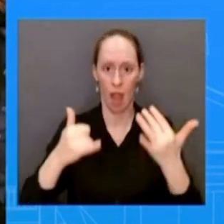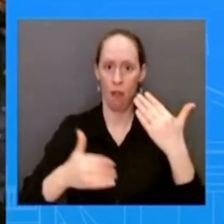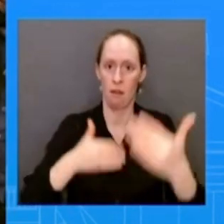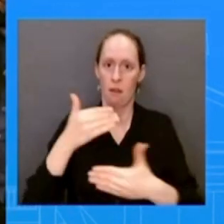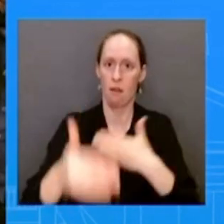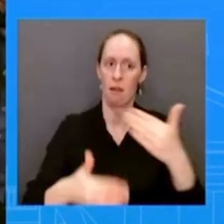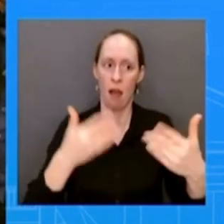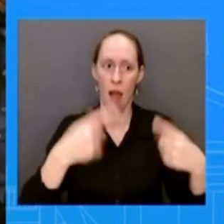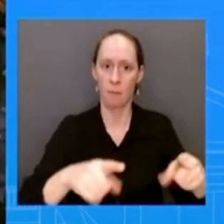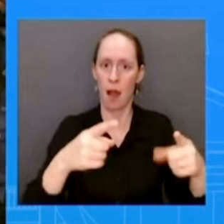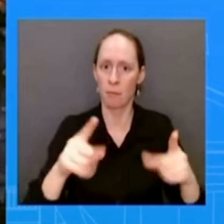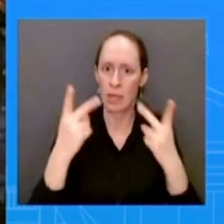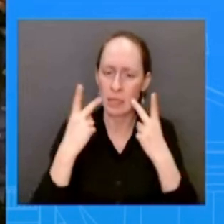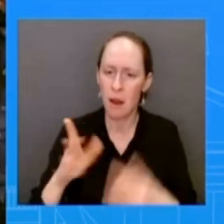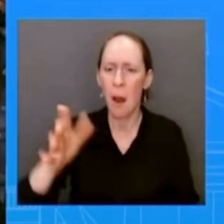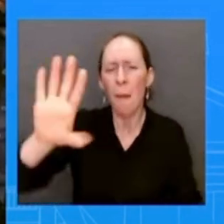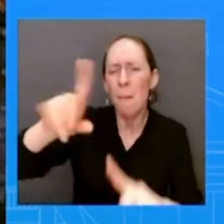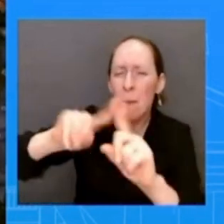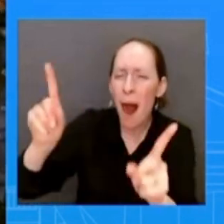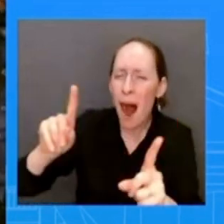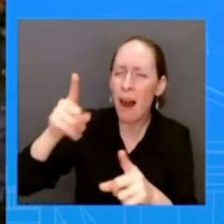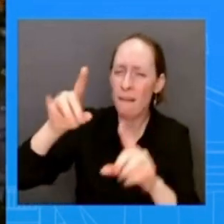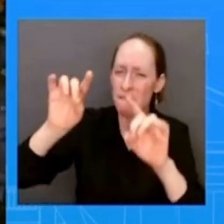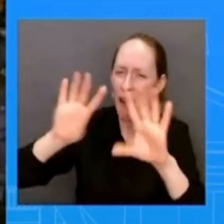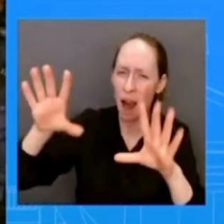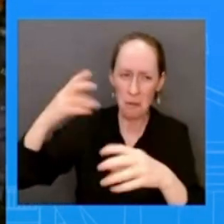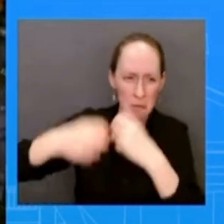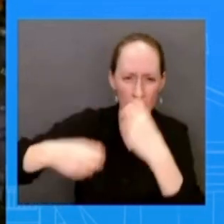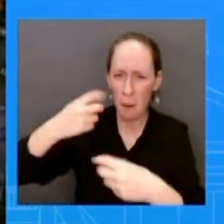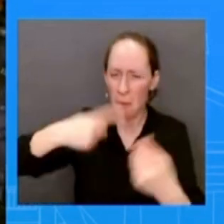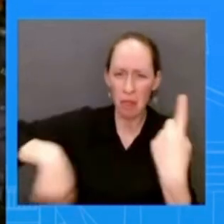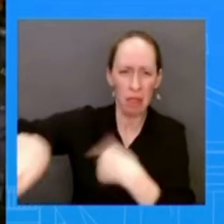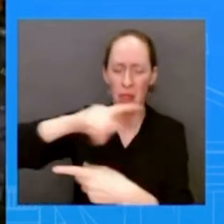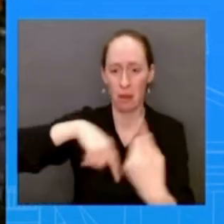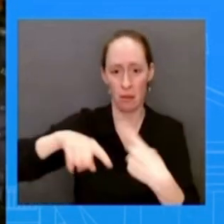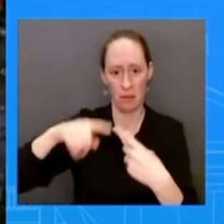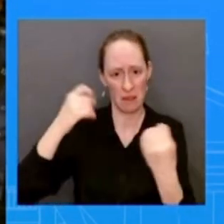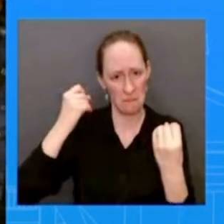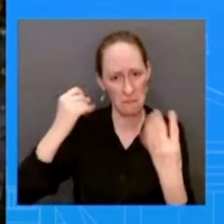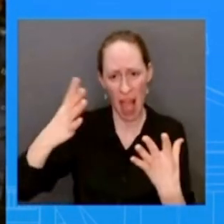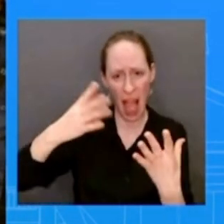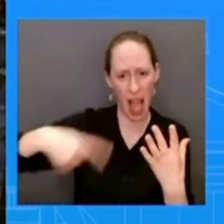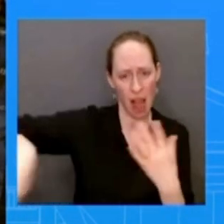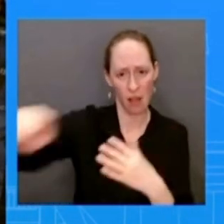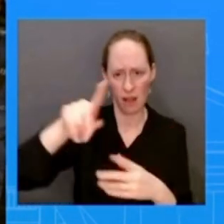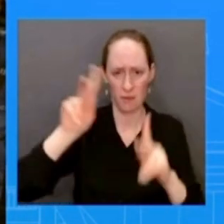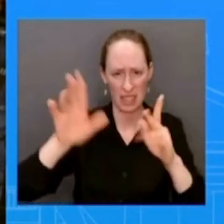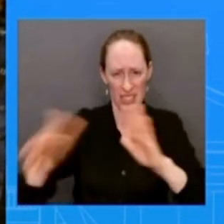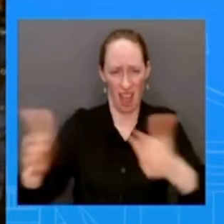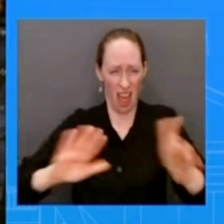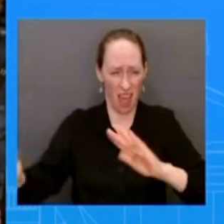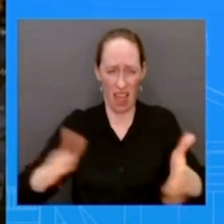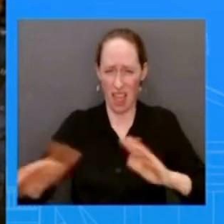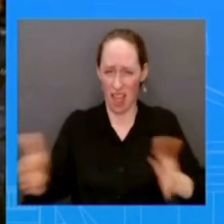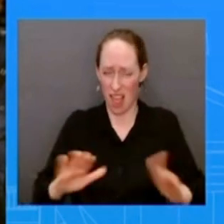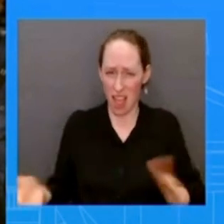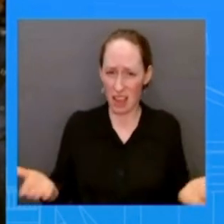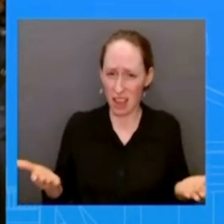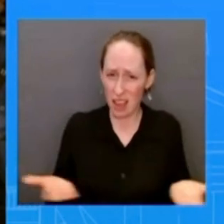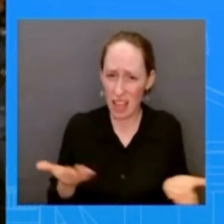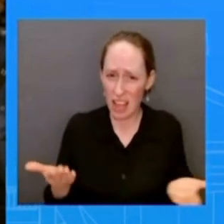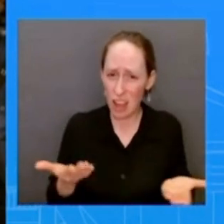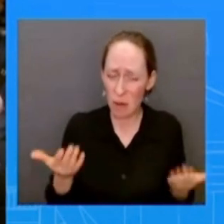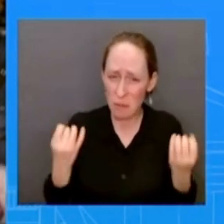now americans are being slaughtered would president bind me taking the same approach if it was al-qaeda or isis operating